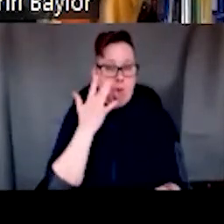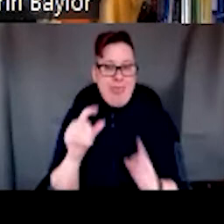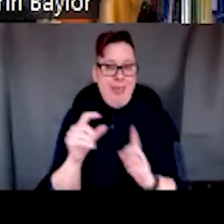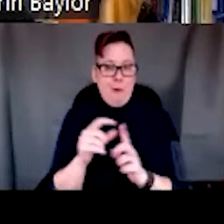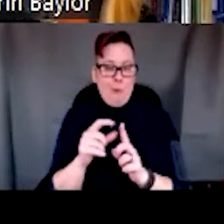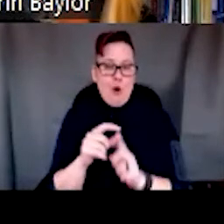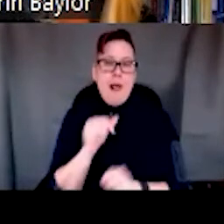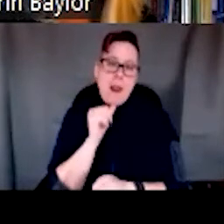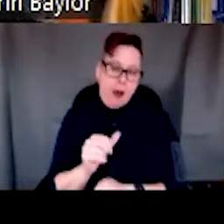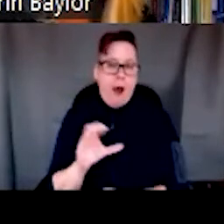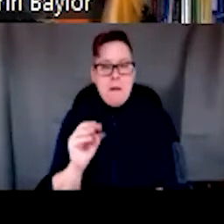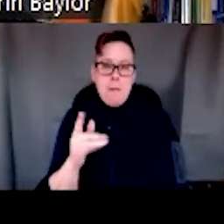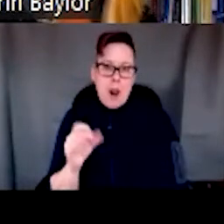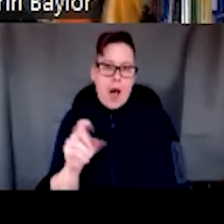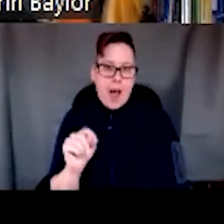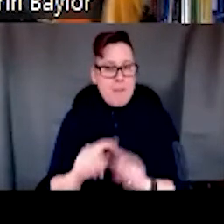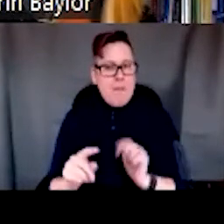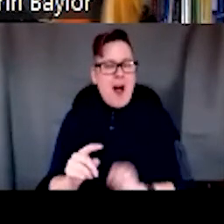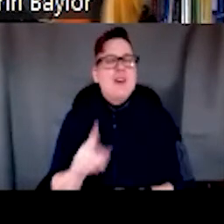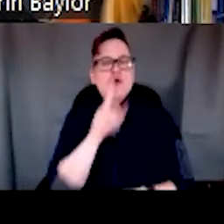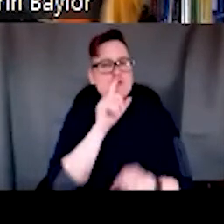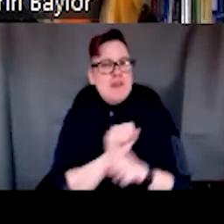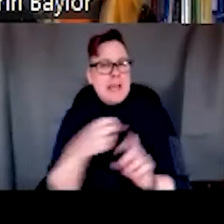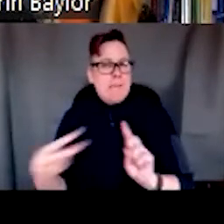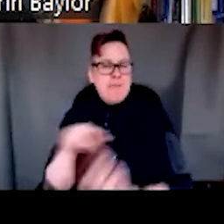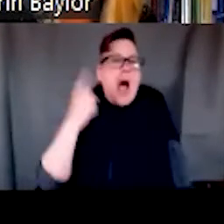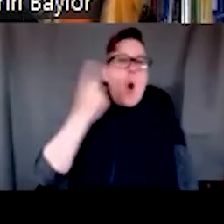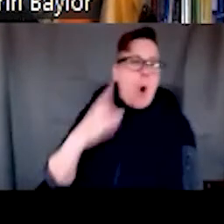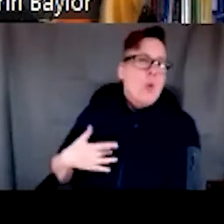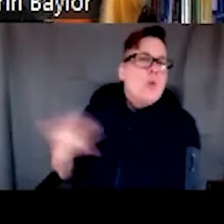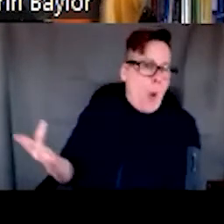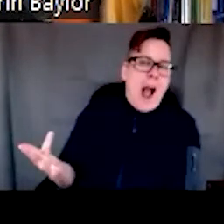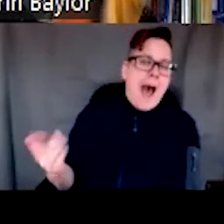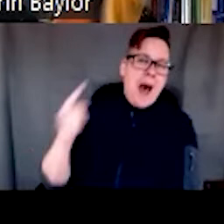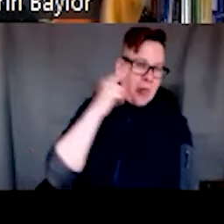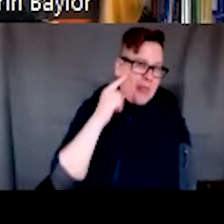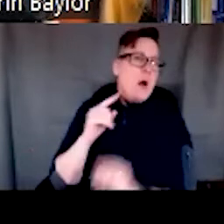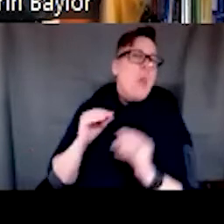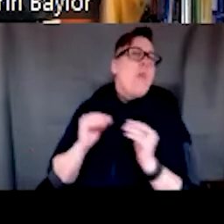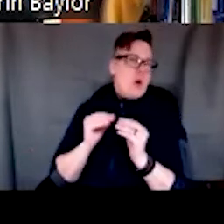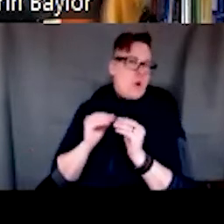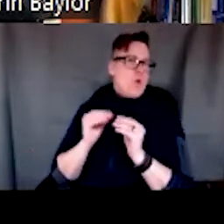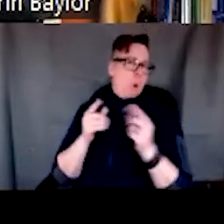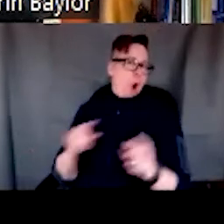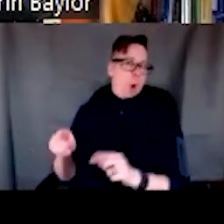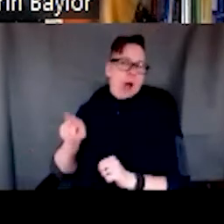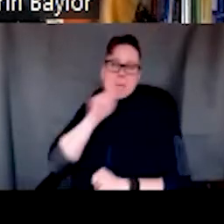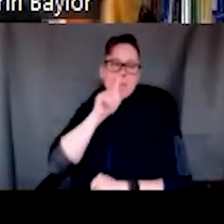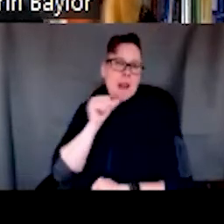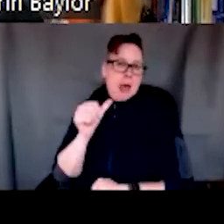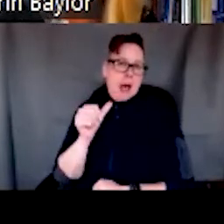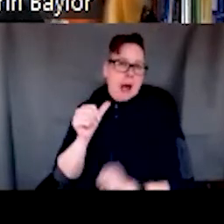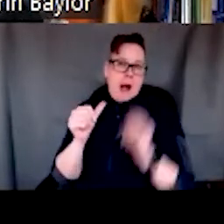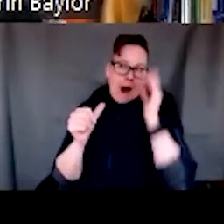Um, but I always think about, I wonder what's going on. I bet you there's more to this story than the patient chose to not make their